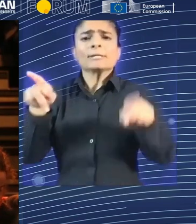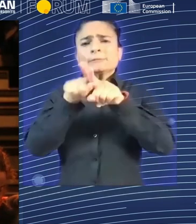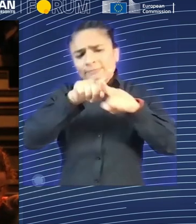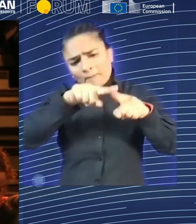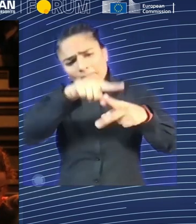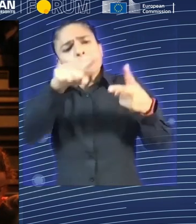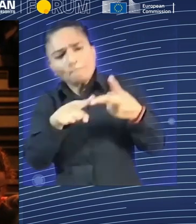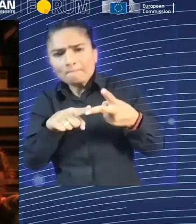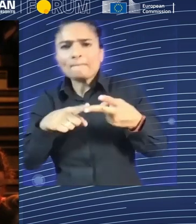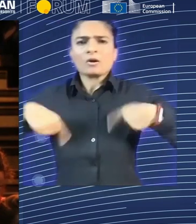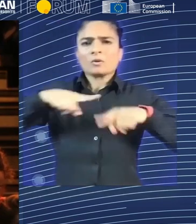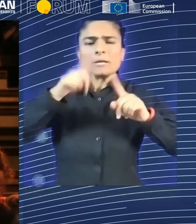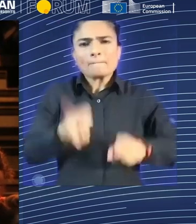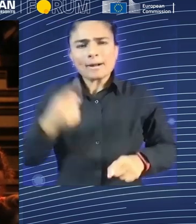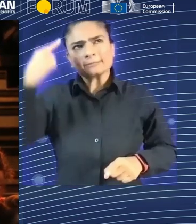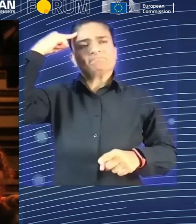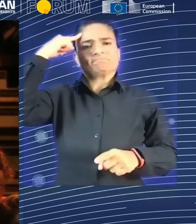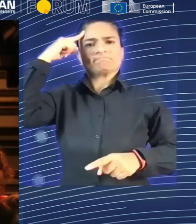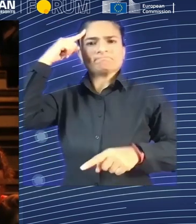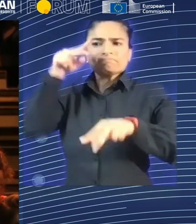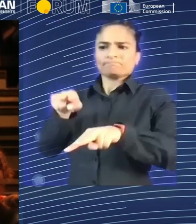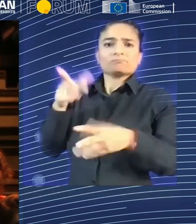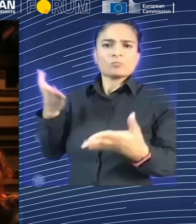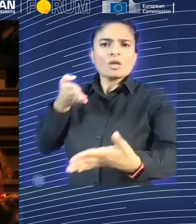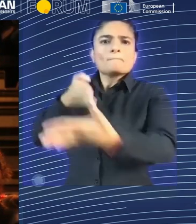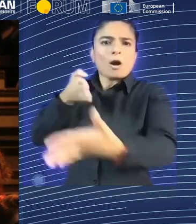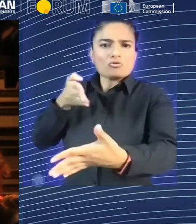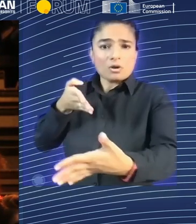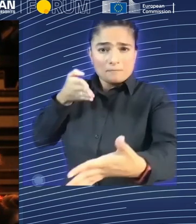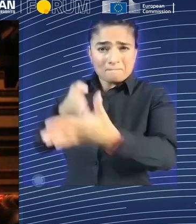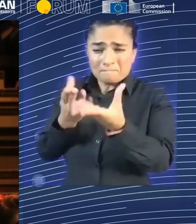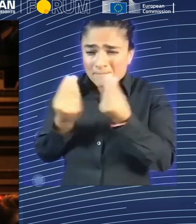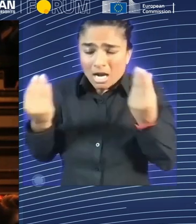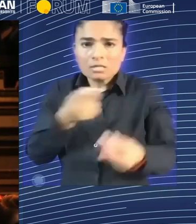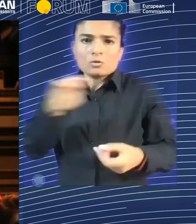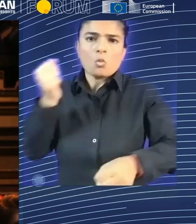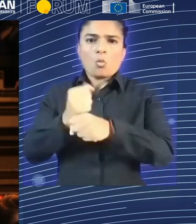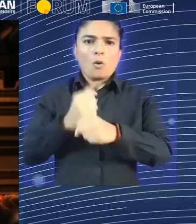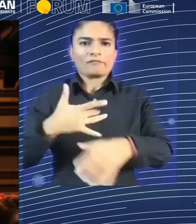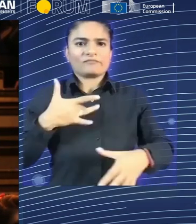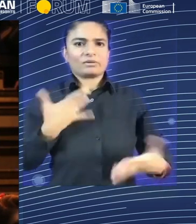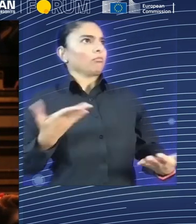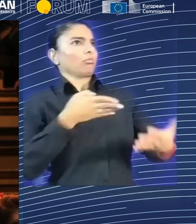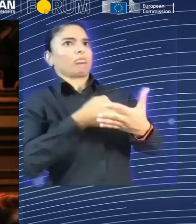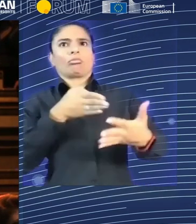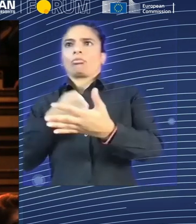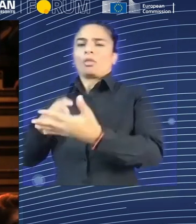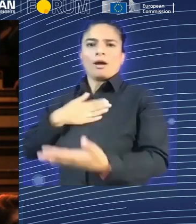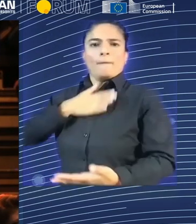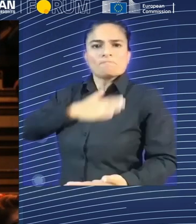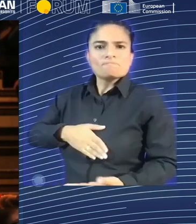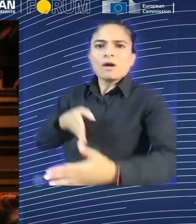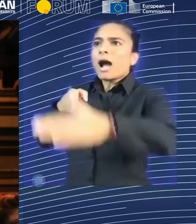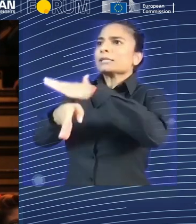carrying responsibilities at home, lack of time to engage in working, lack of financial resources for this, lack of guidance into